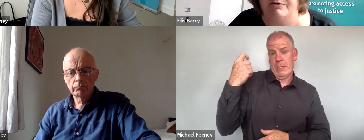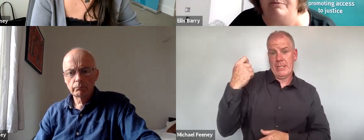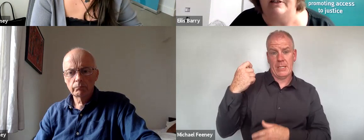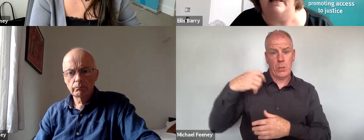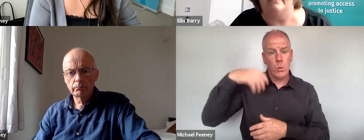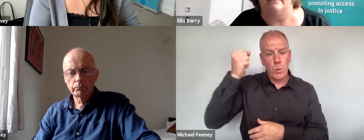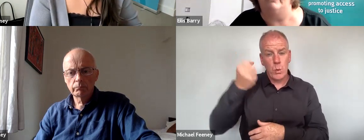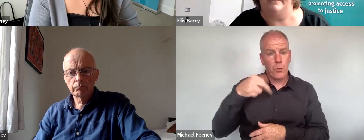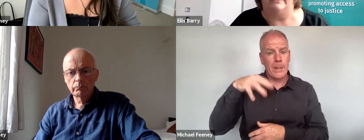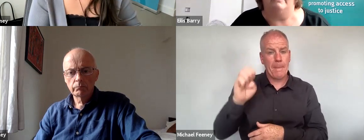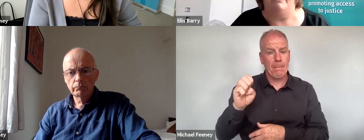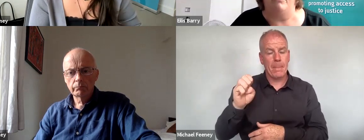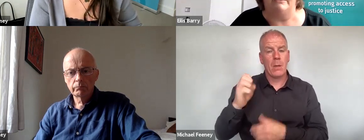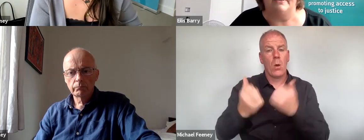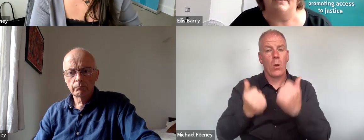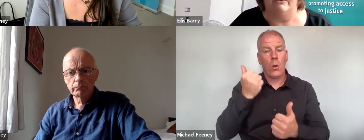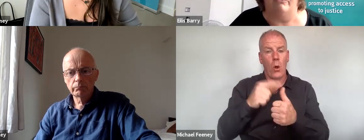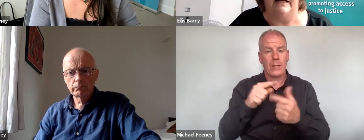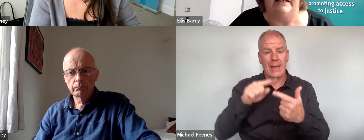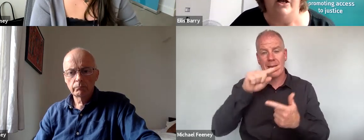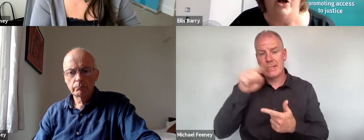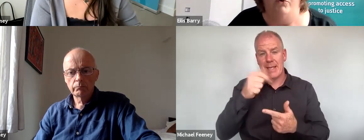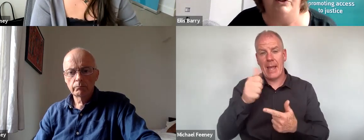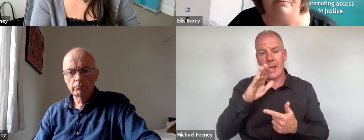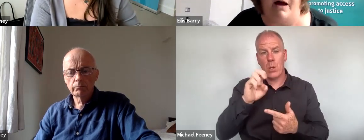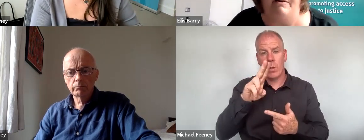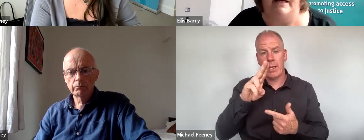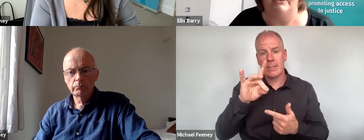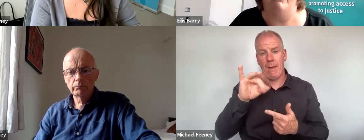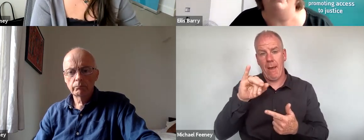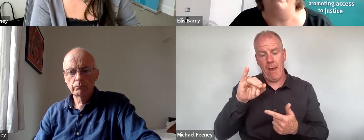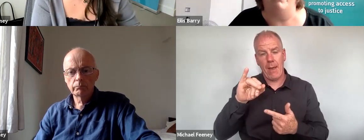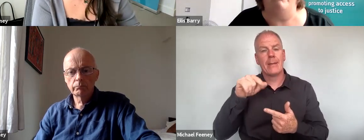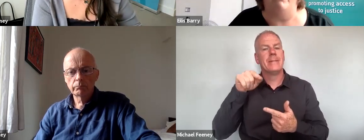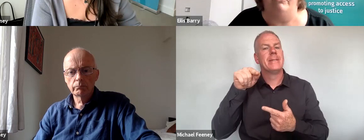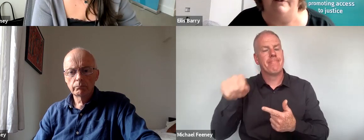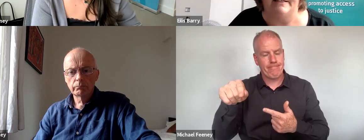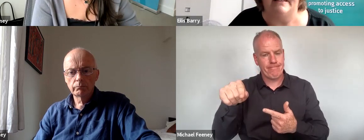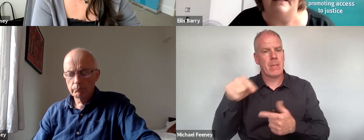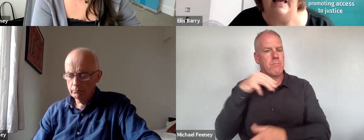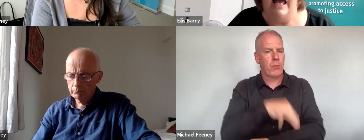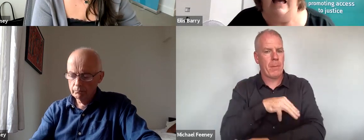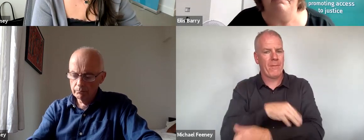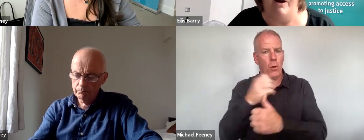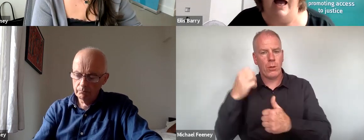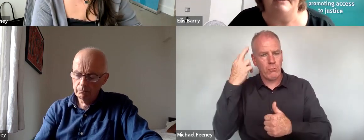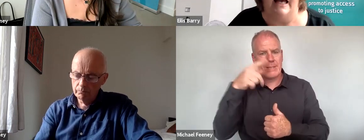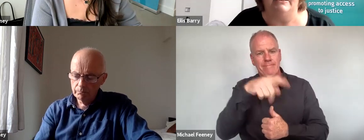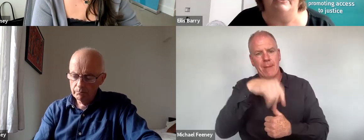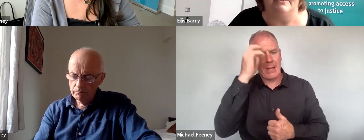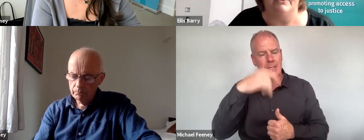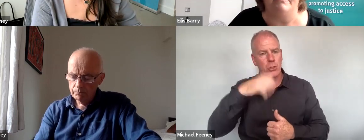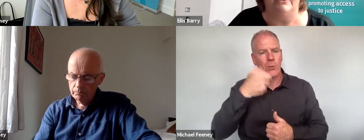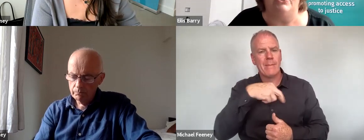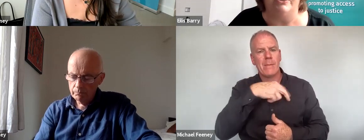Court judgment in Zalewski, if I am pronouncing that correctly, which is problematic for a number of other reasons, has perhaps